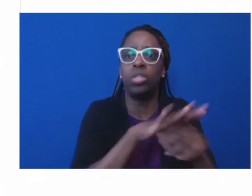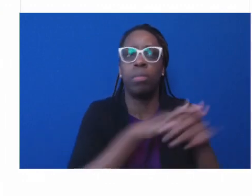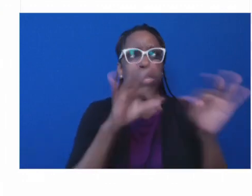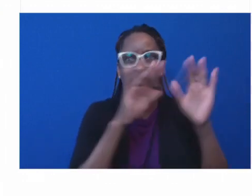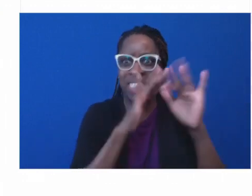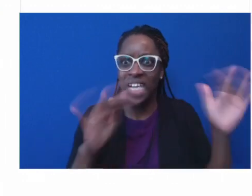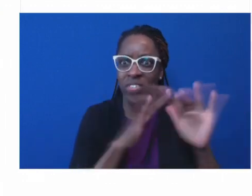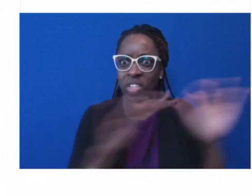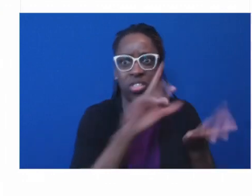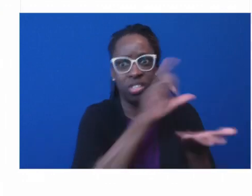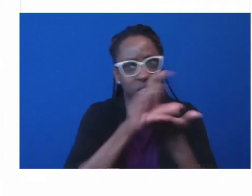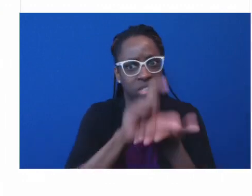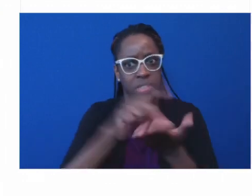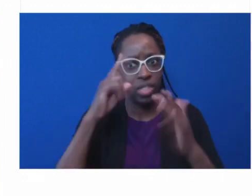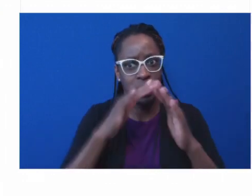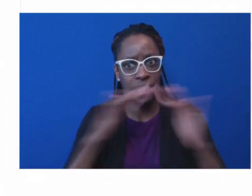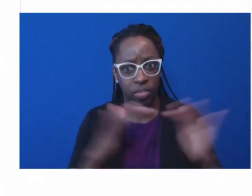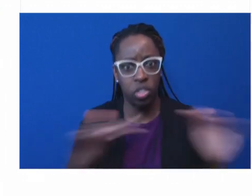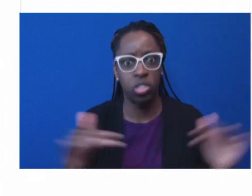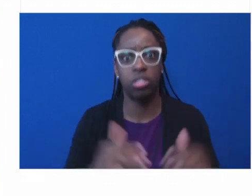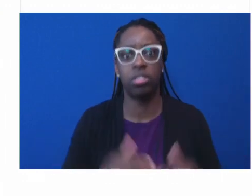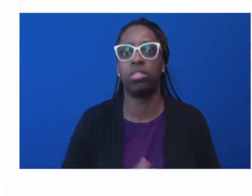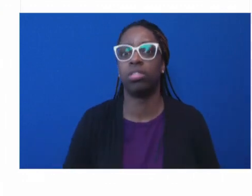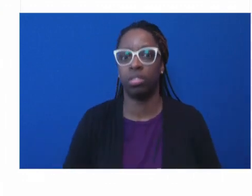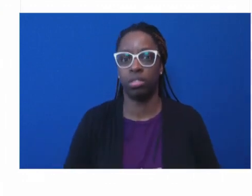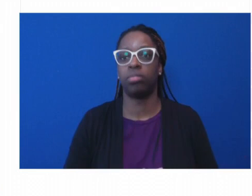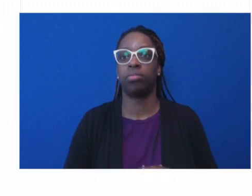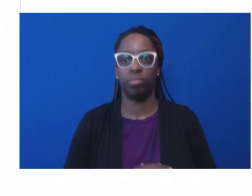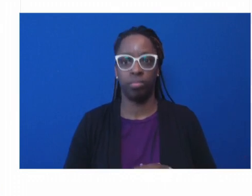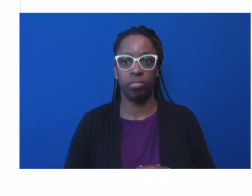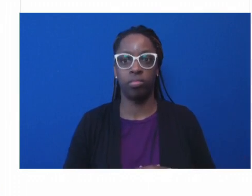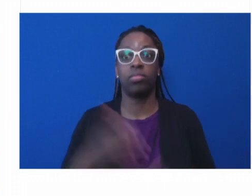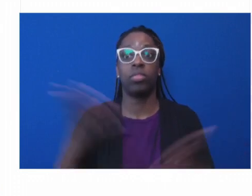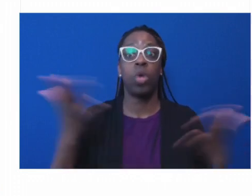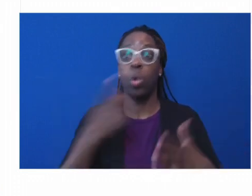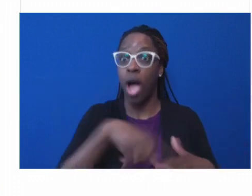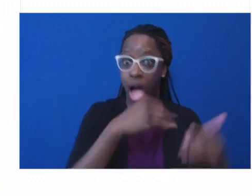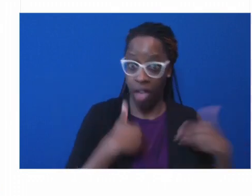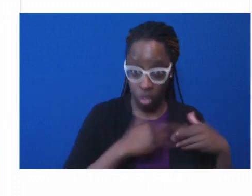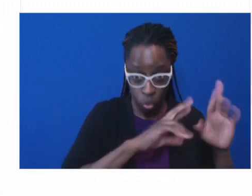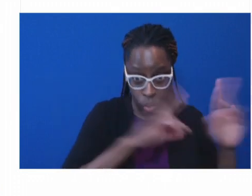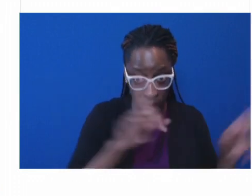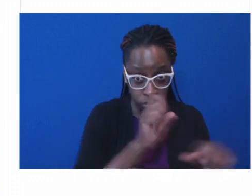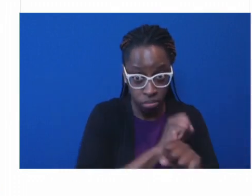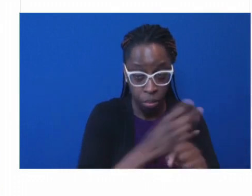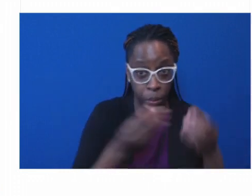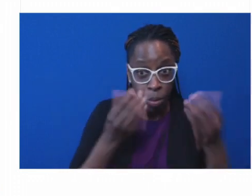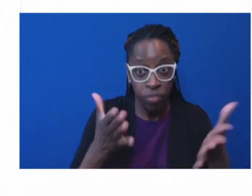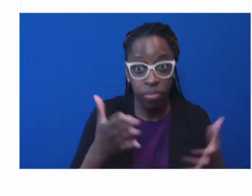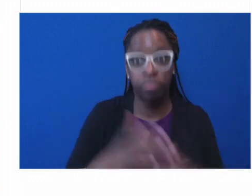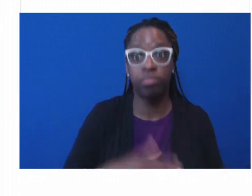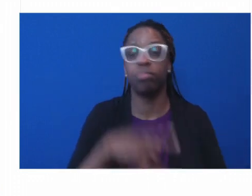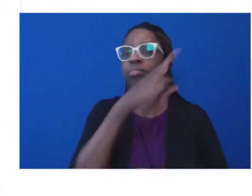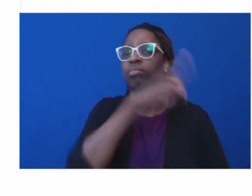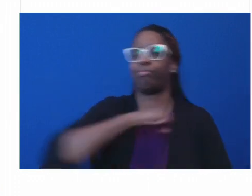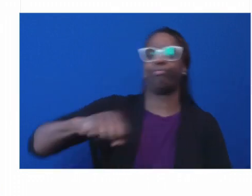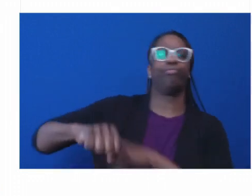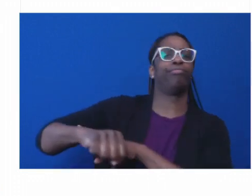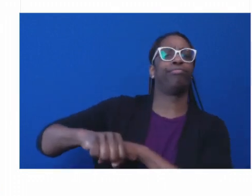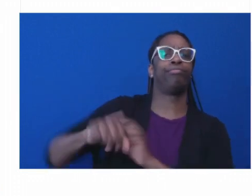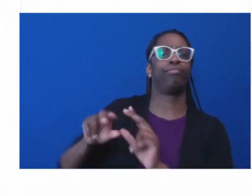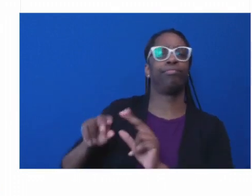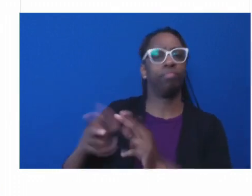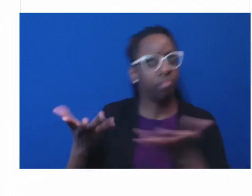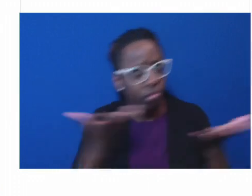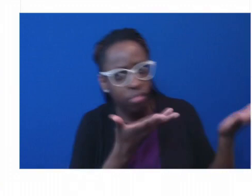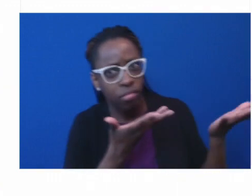this resistance on the part of political leaders was not a sign of good faith, was not smart planning, nor was it a signal to